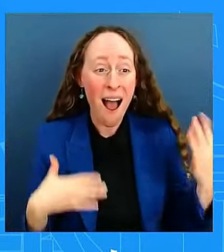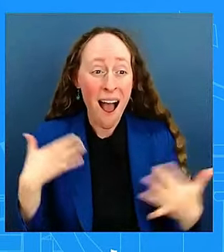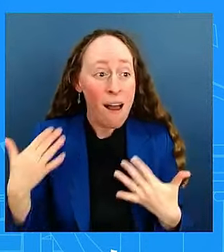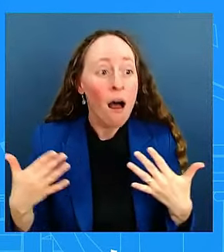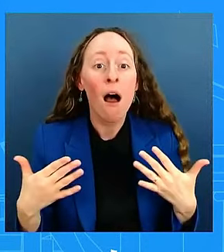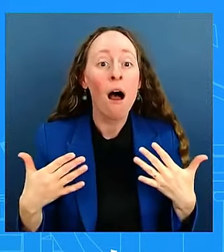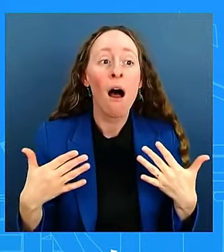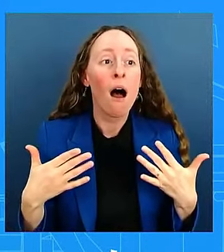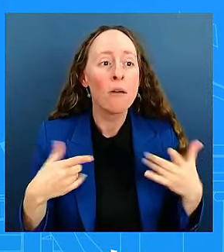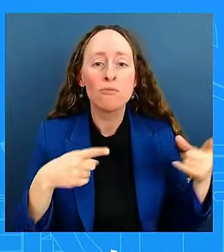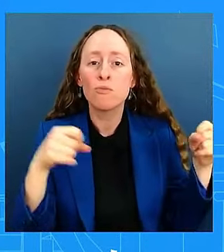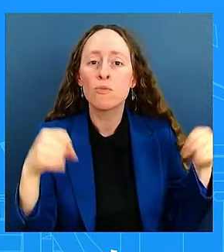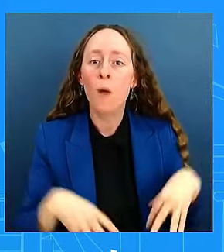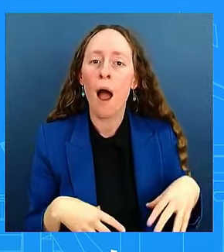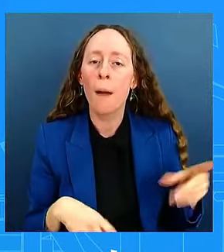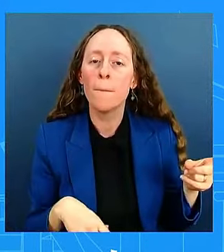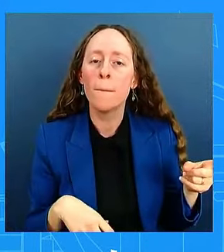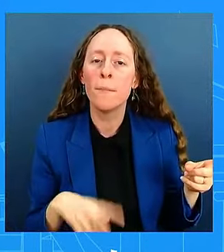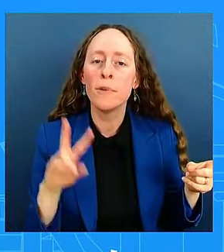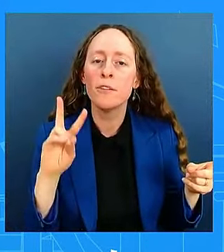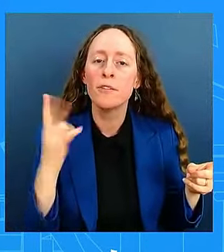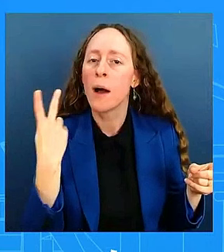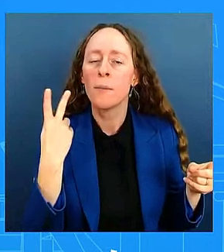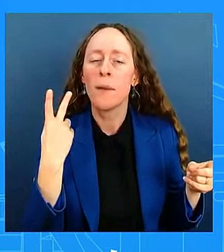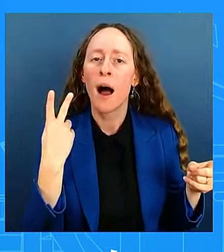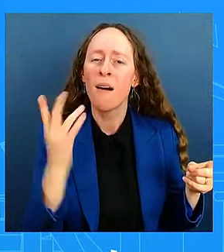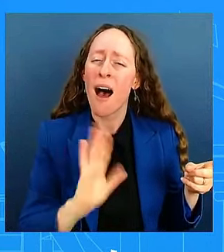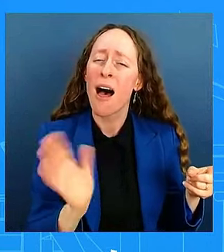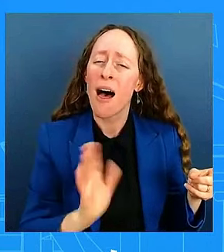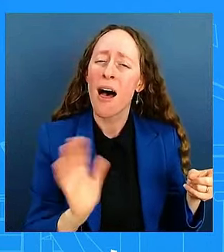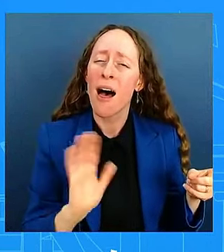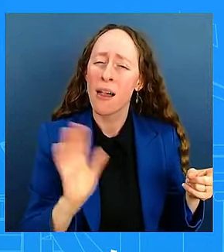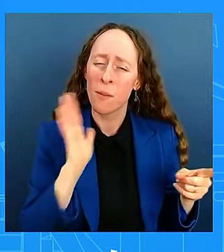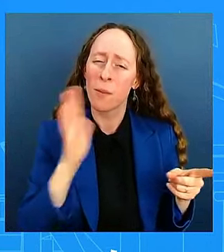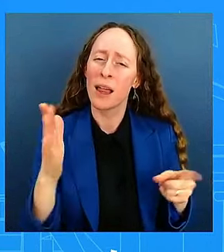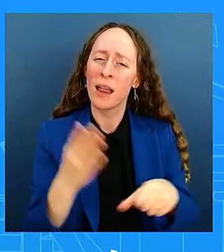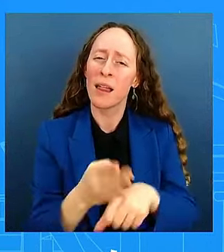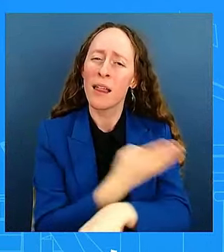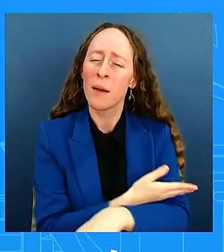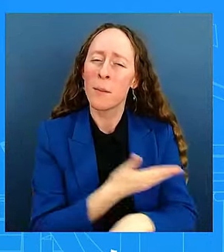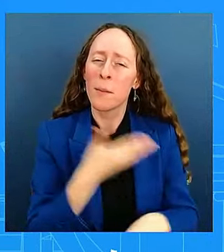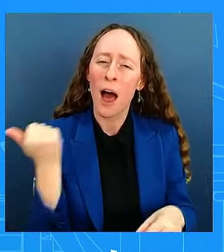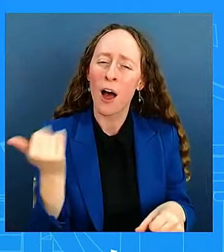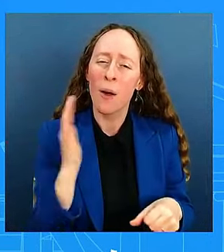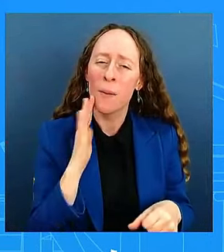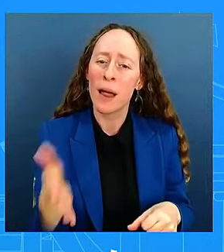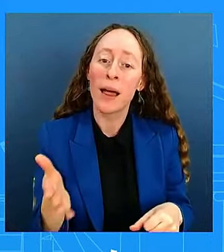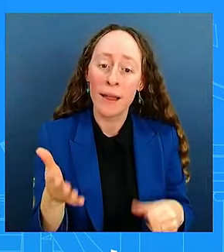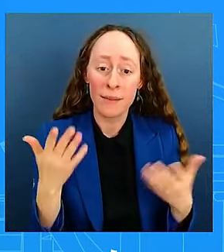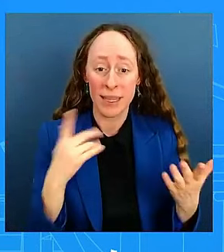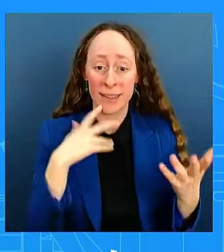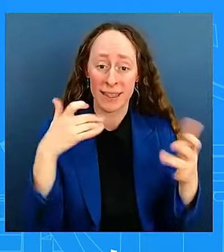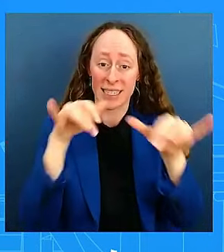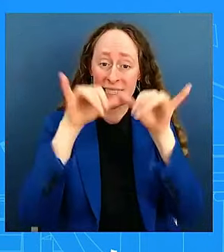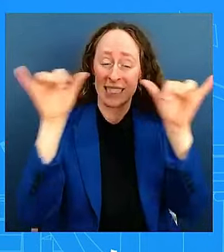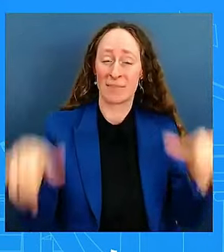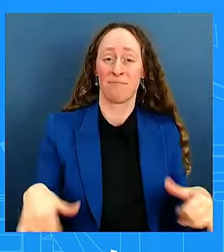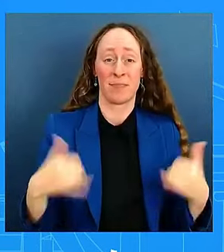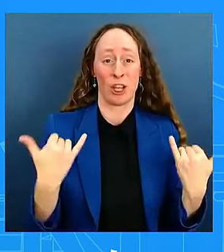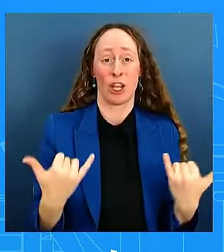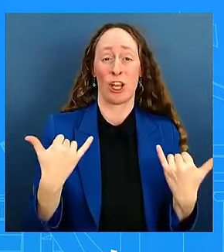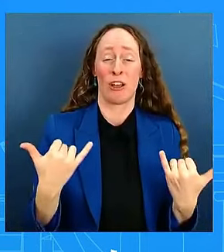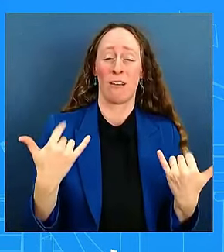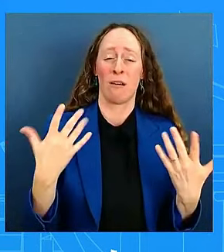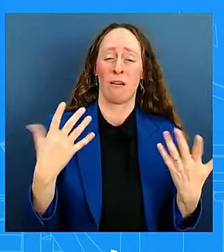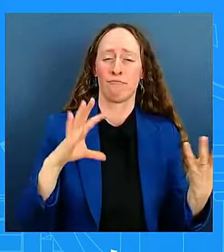move it forward. It would actually start fixing the broken system that we're seeing right now. And, you know, they